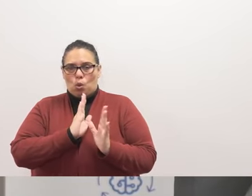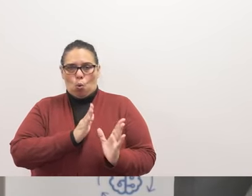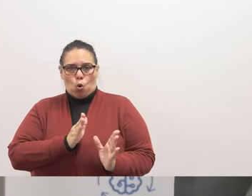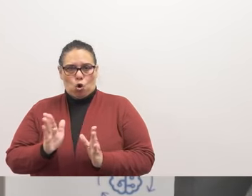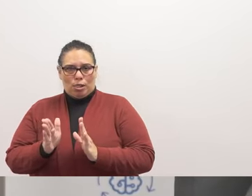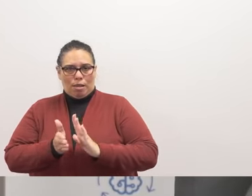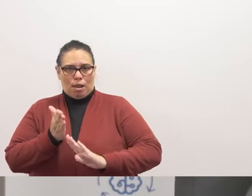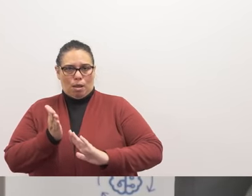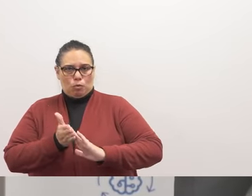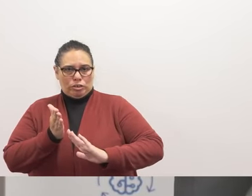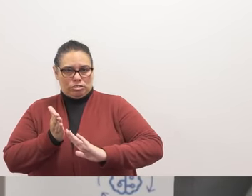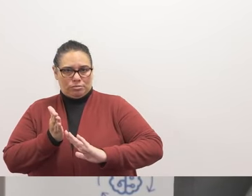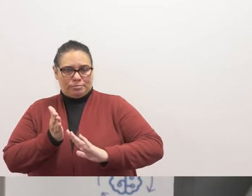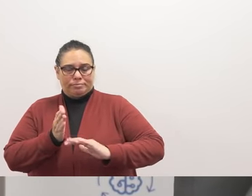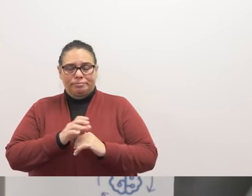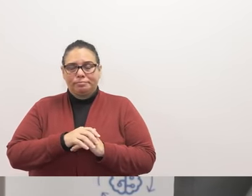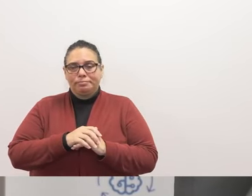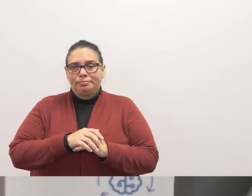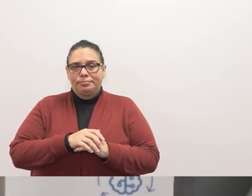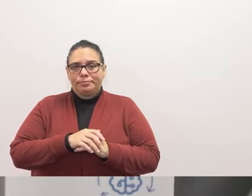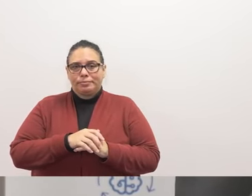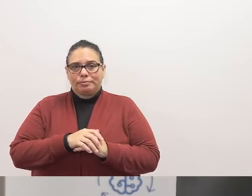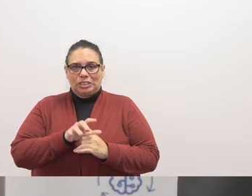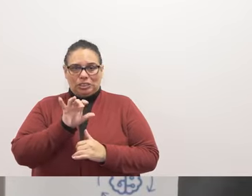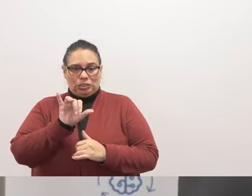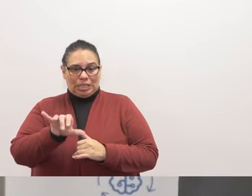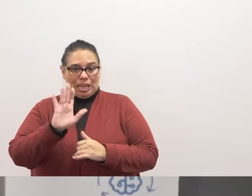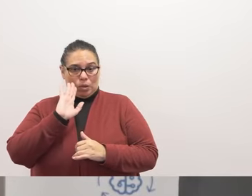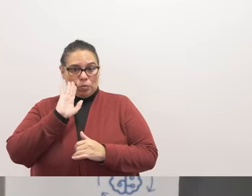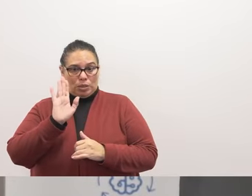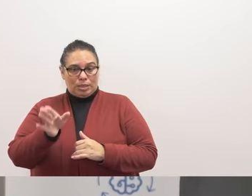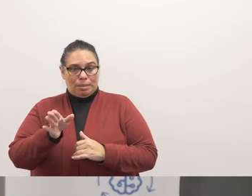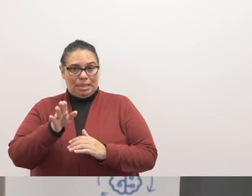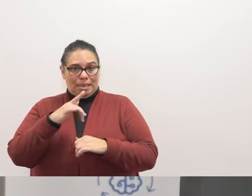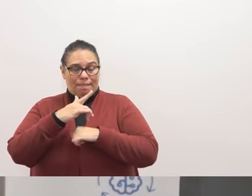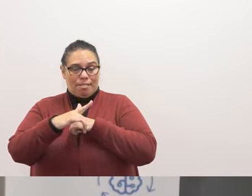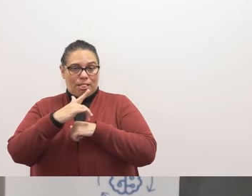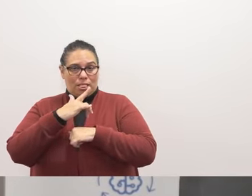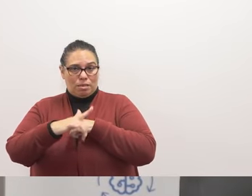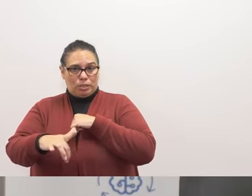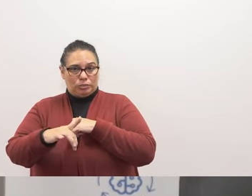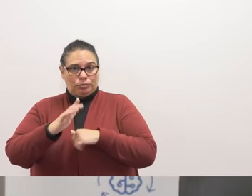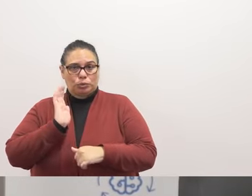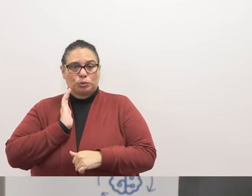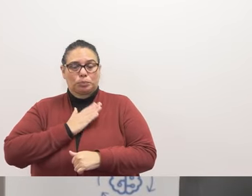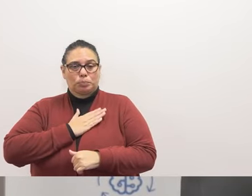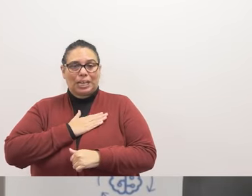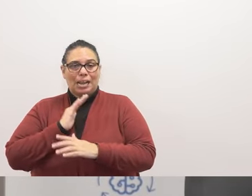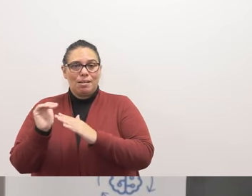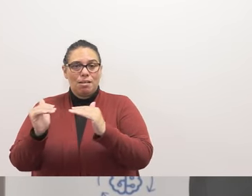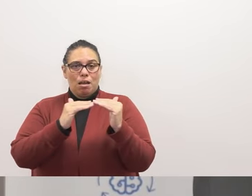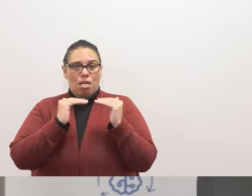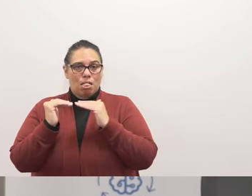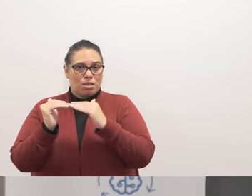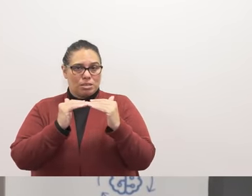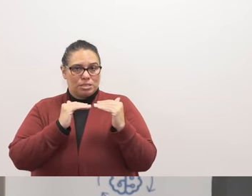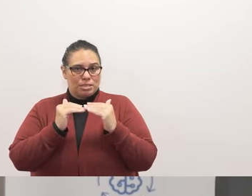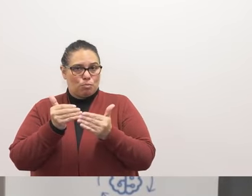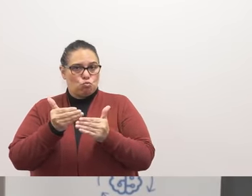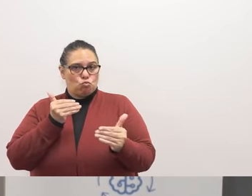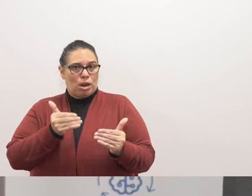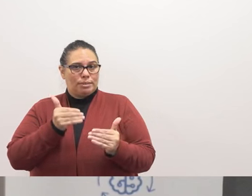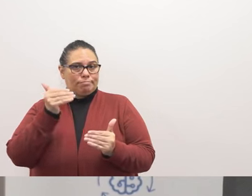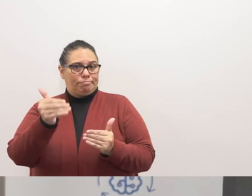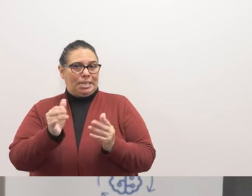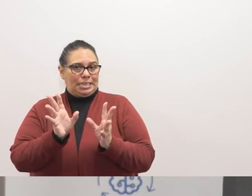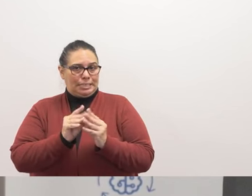operation. And so that will be available to my colleagues prior to the next